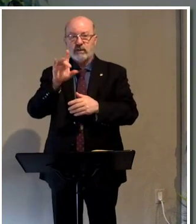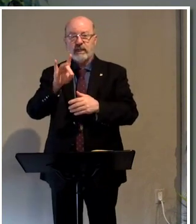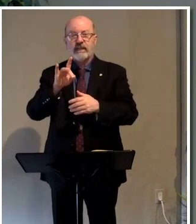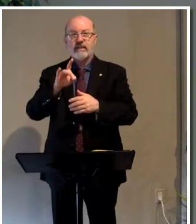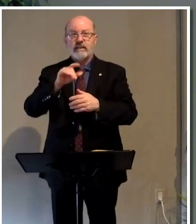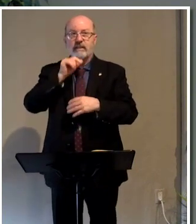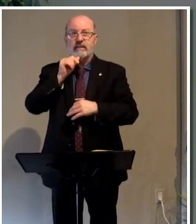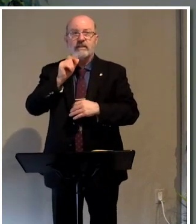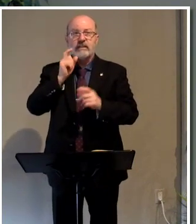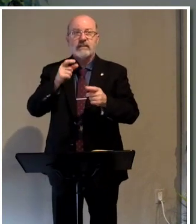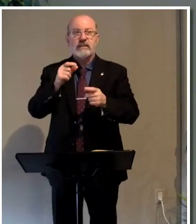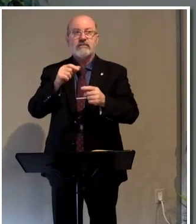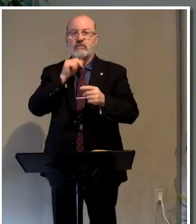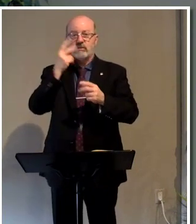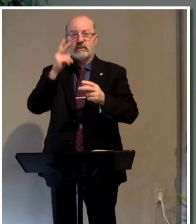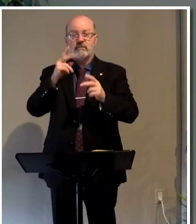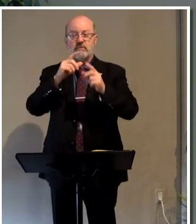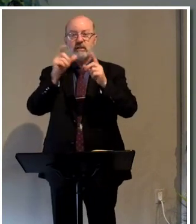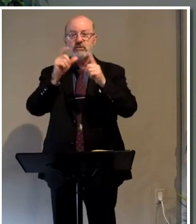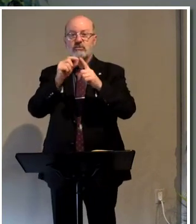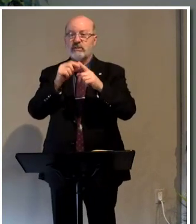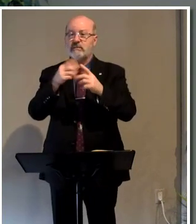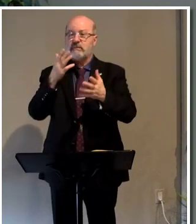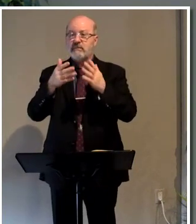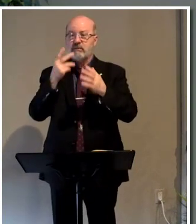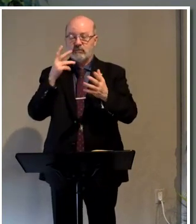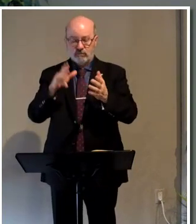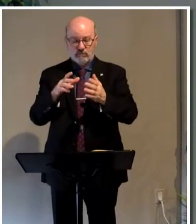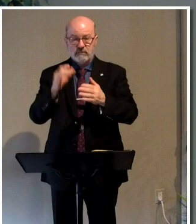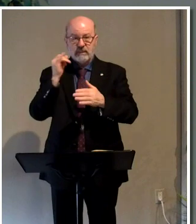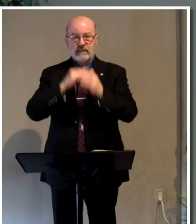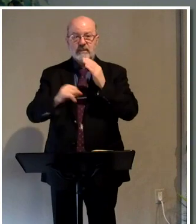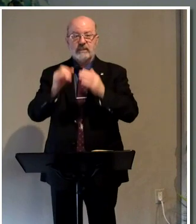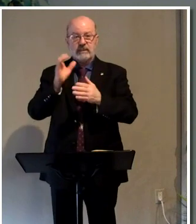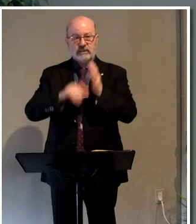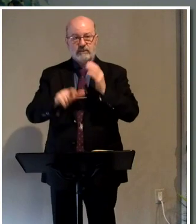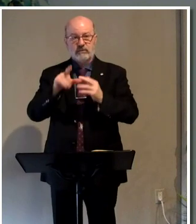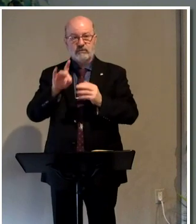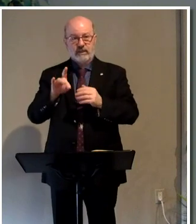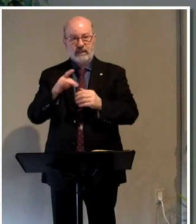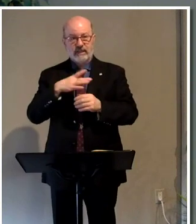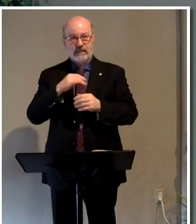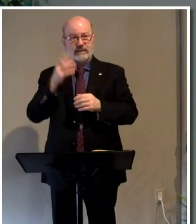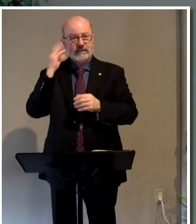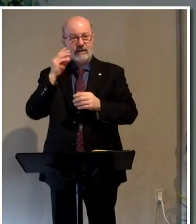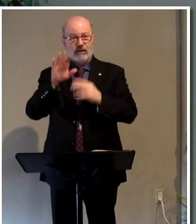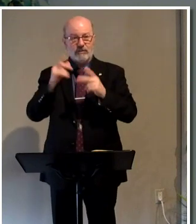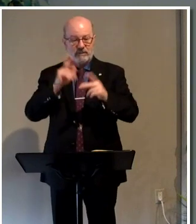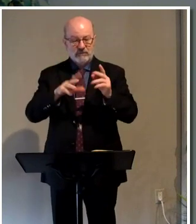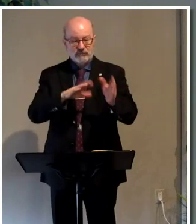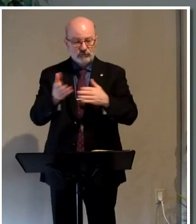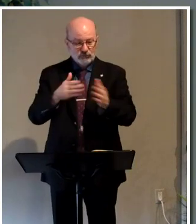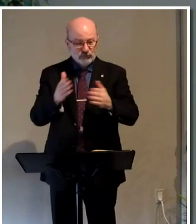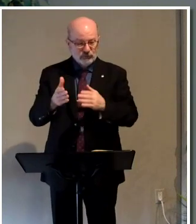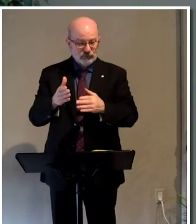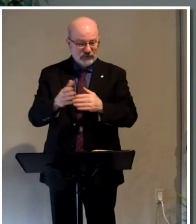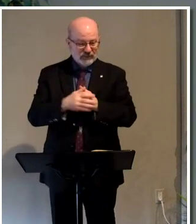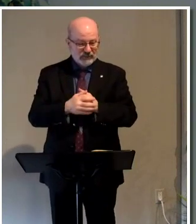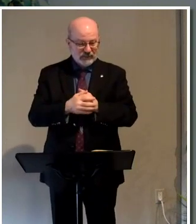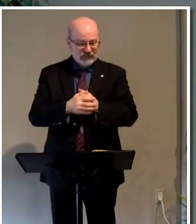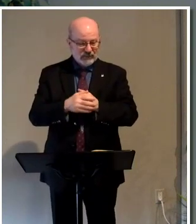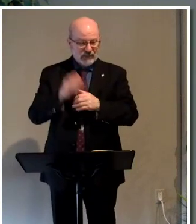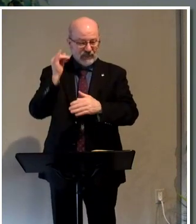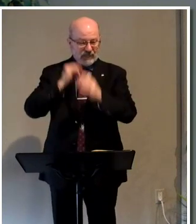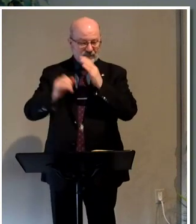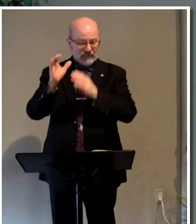before service. So if you don't see them on the screen, you may have to turn there. But I like this sound anyway, don't you when everybody's doing the turning of the silks. So turn